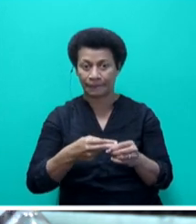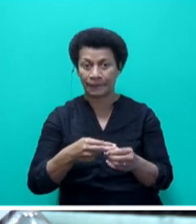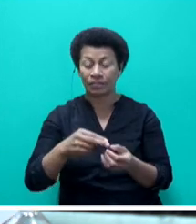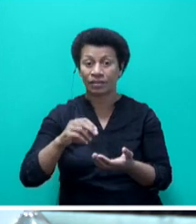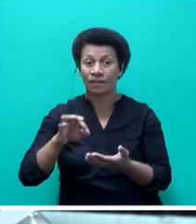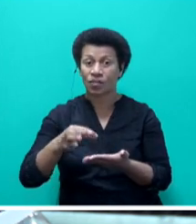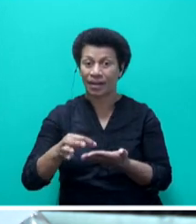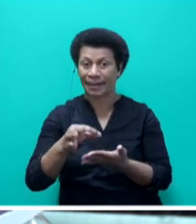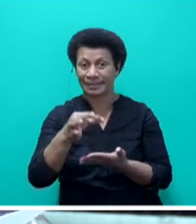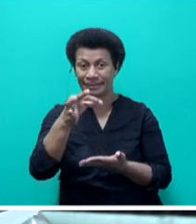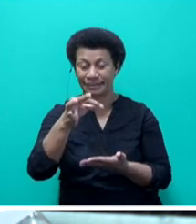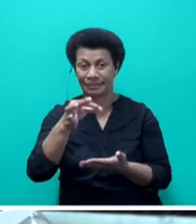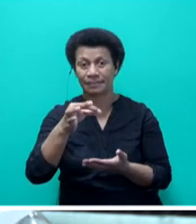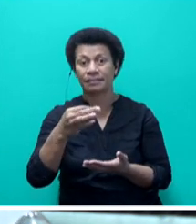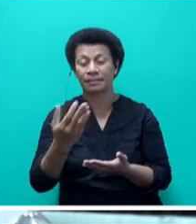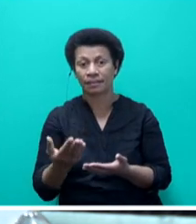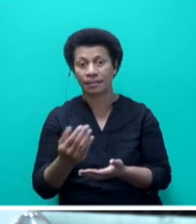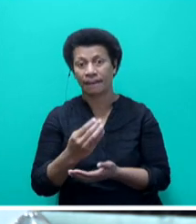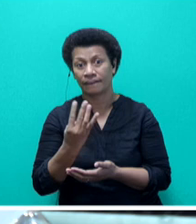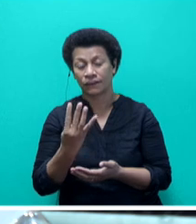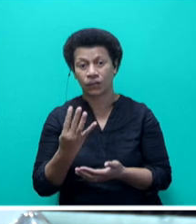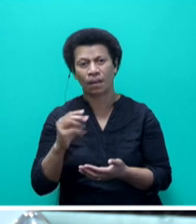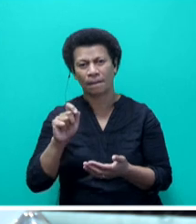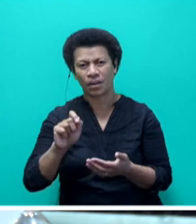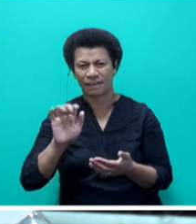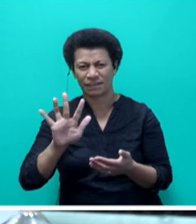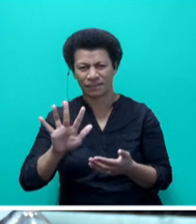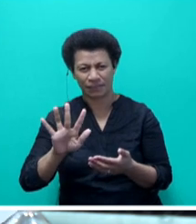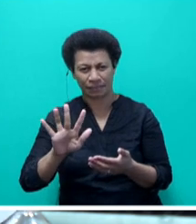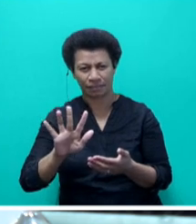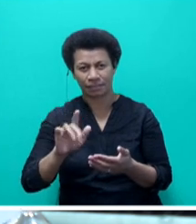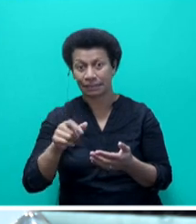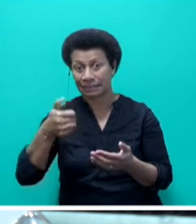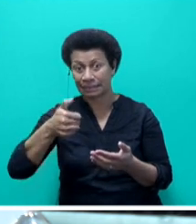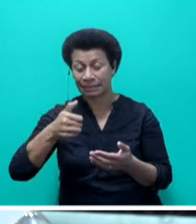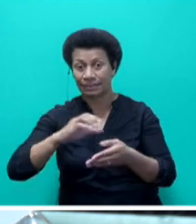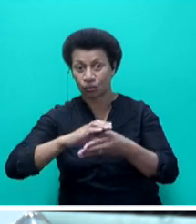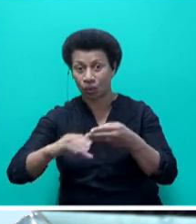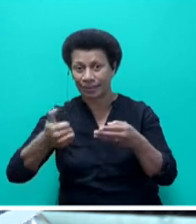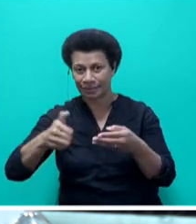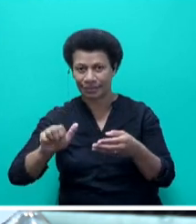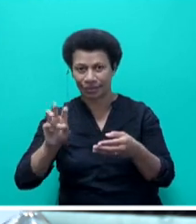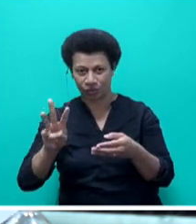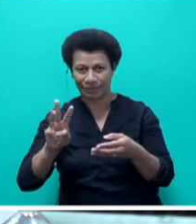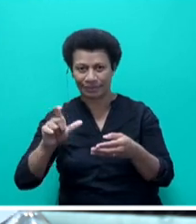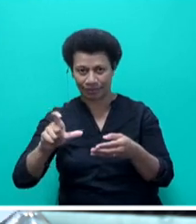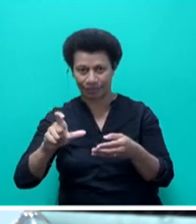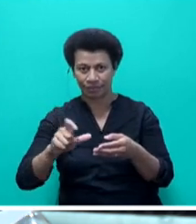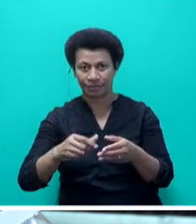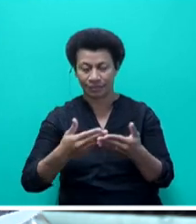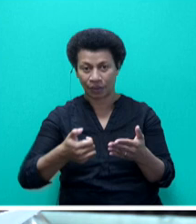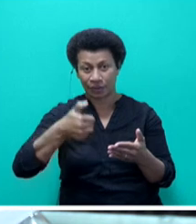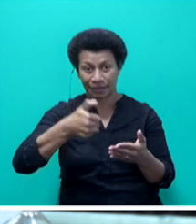sir, or LPG, the 4.5 kg cylinder, currently $16.63. It will drop down to $16